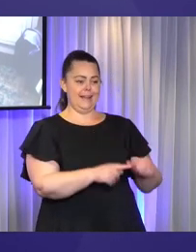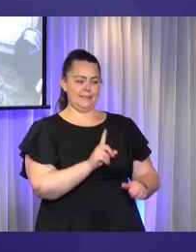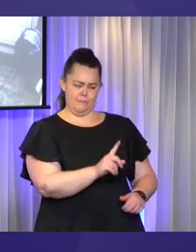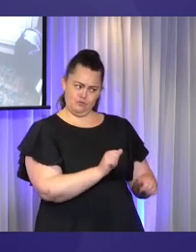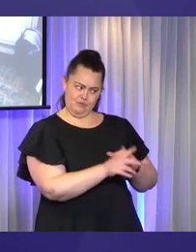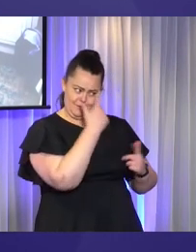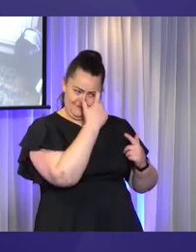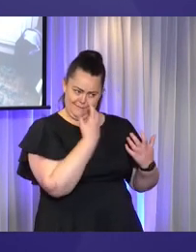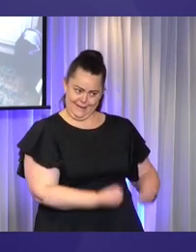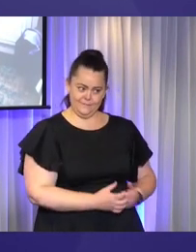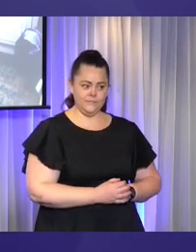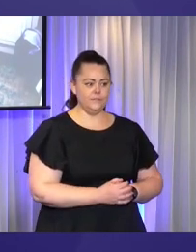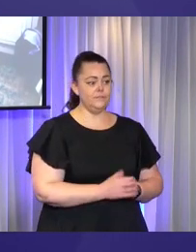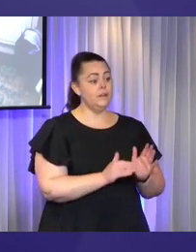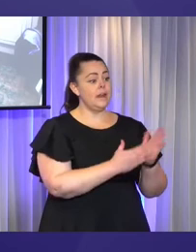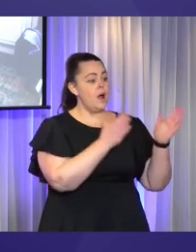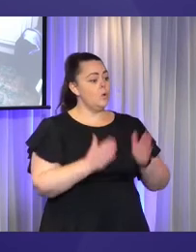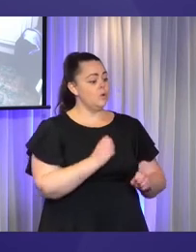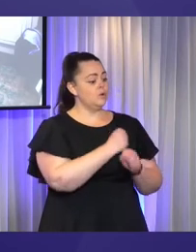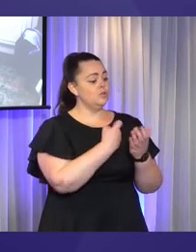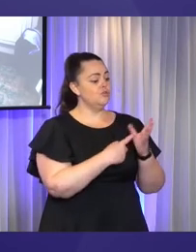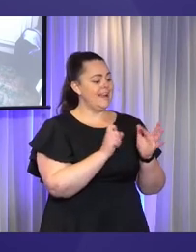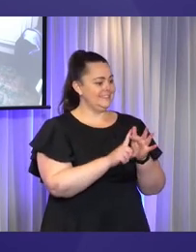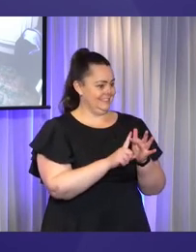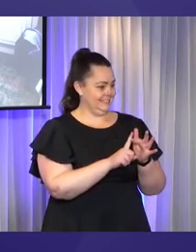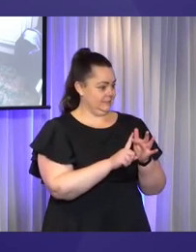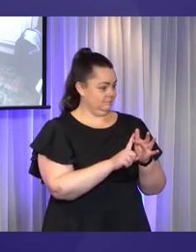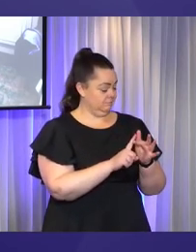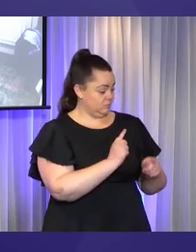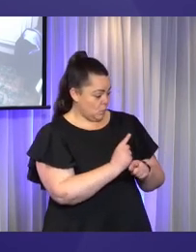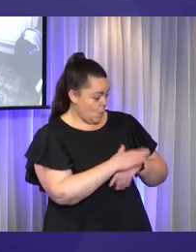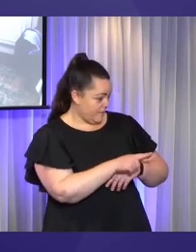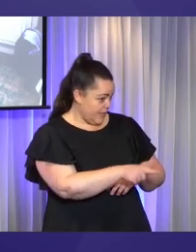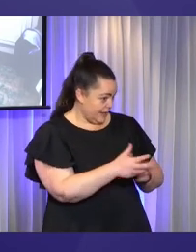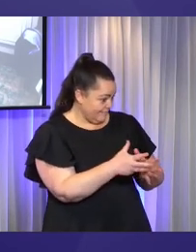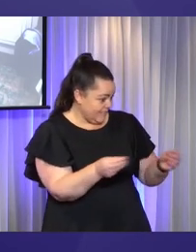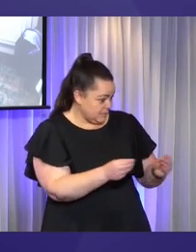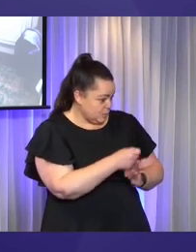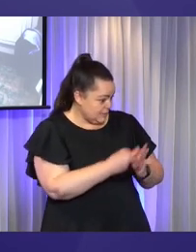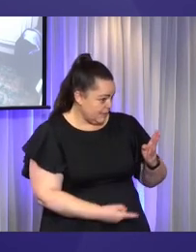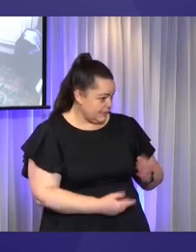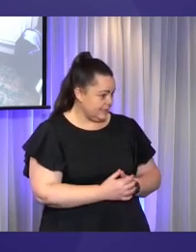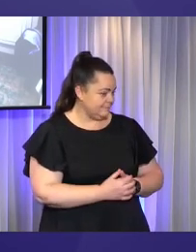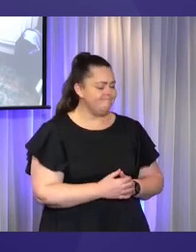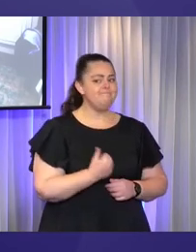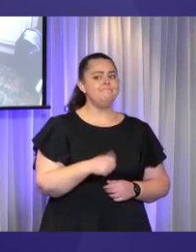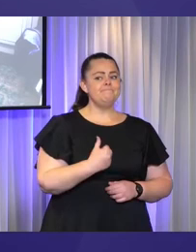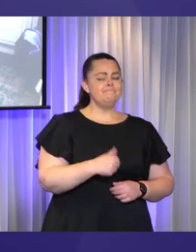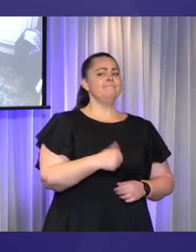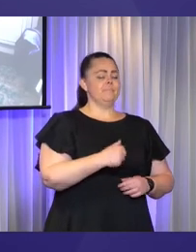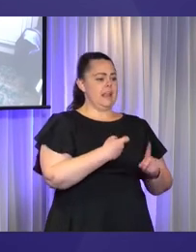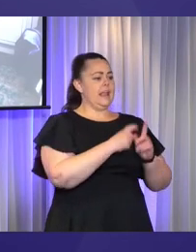might move to you then on this question on invisible disabilities, if that's all right. Yeah. I think it's something you said earlier, Kerry, about